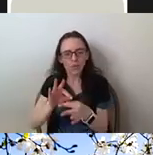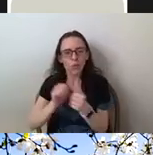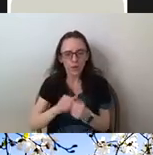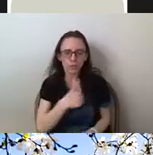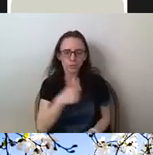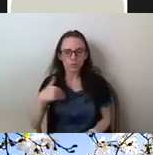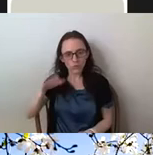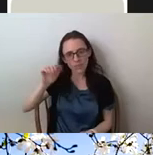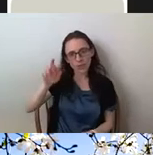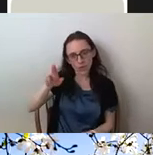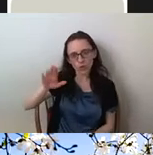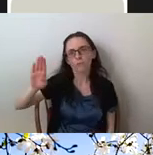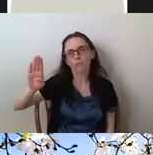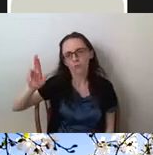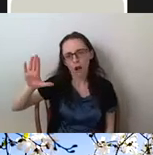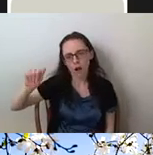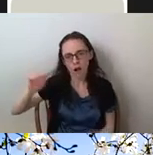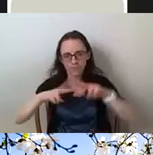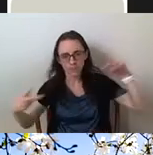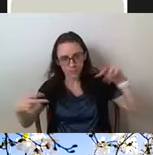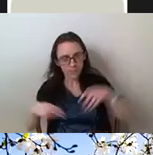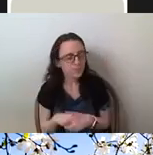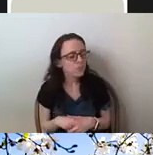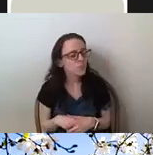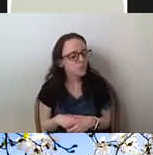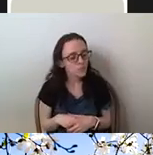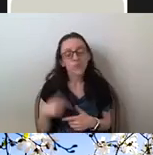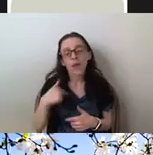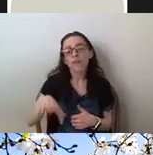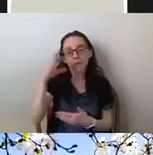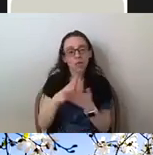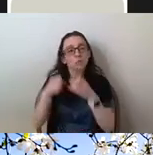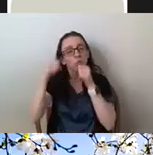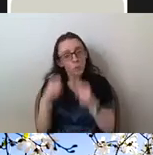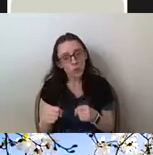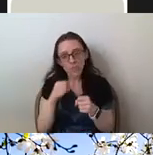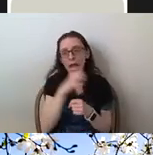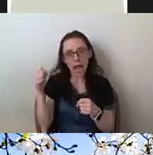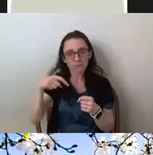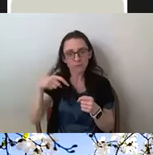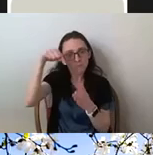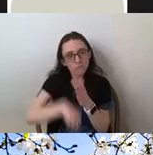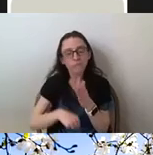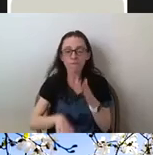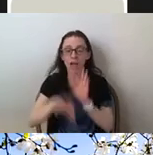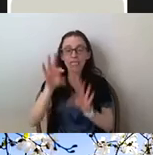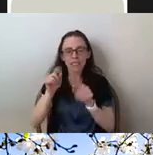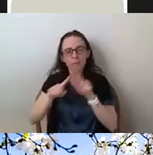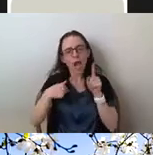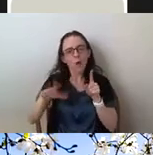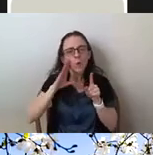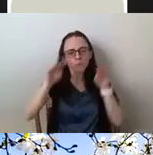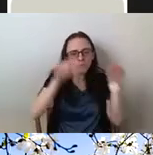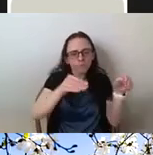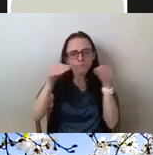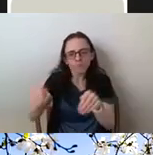While I have come across some diverse and robust findings, for the sake of time, I will focus on the highlights of each interview that